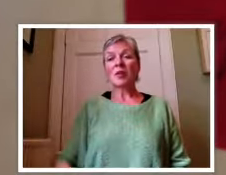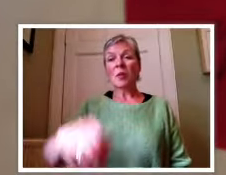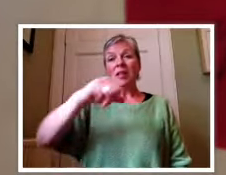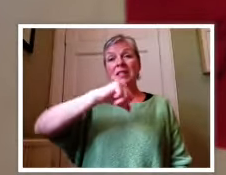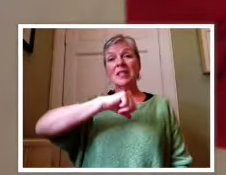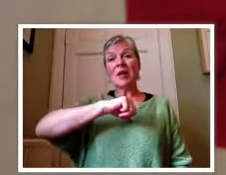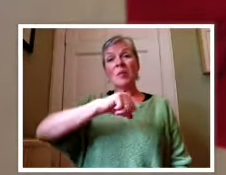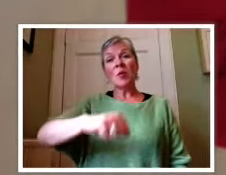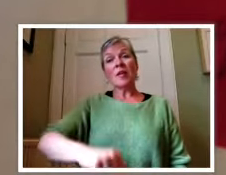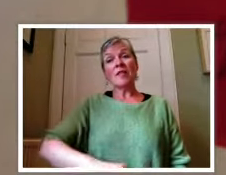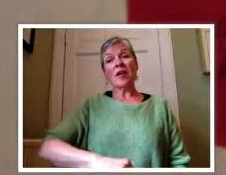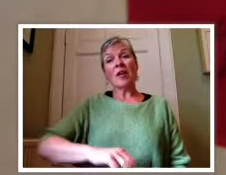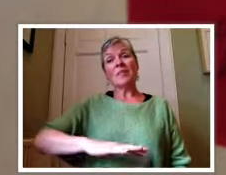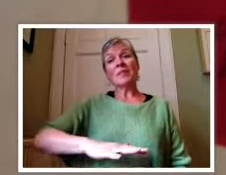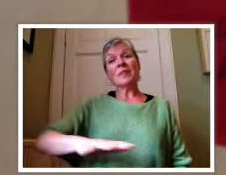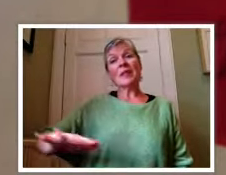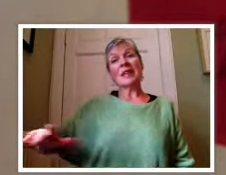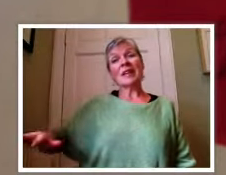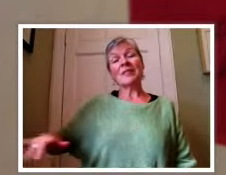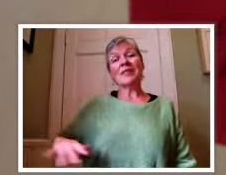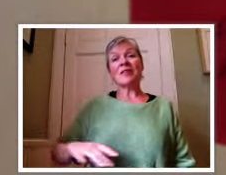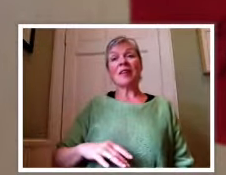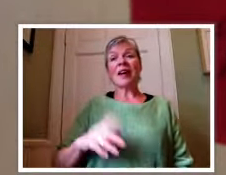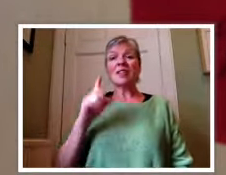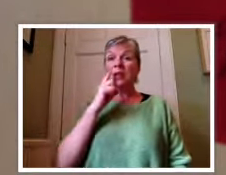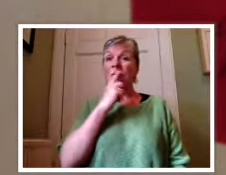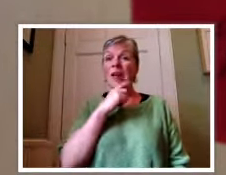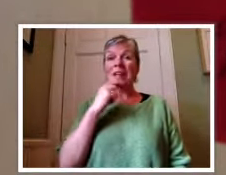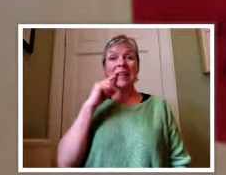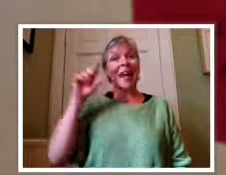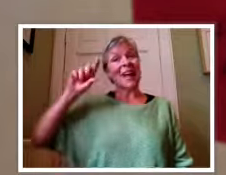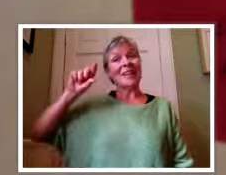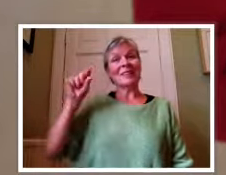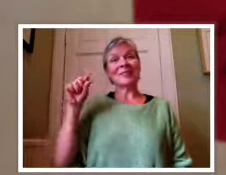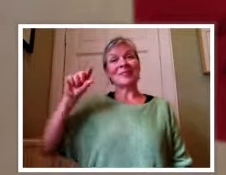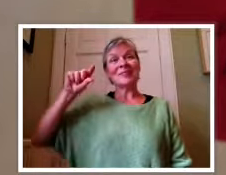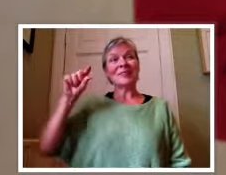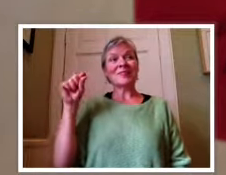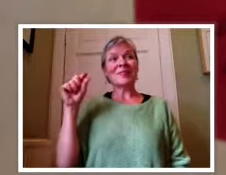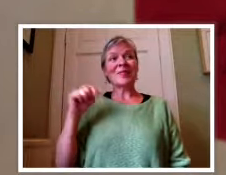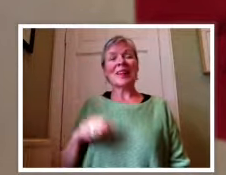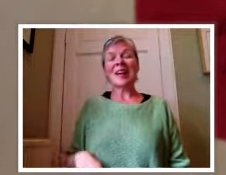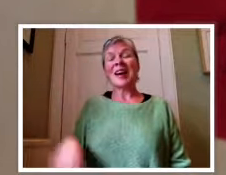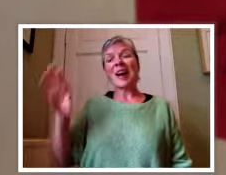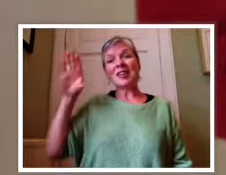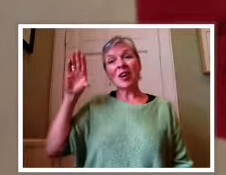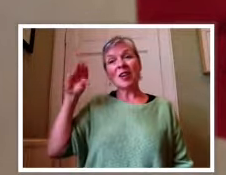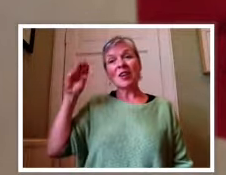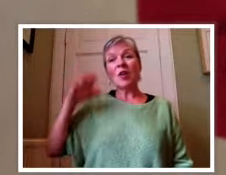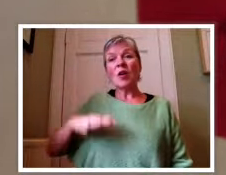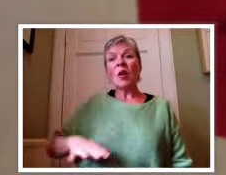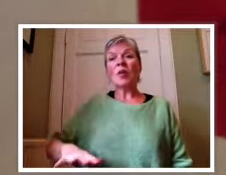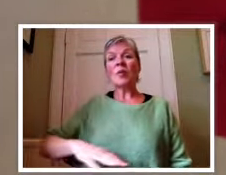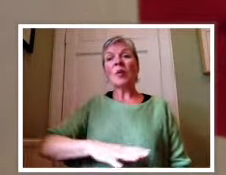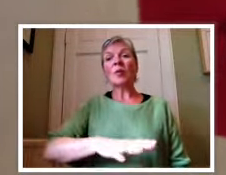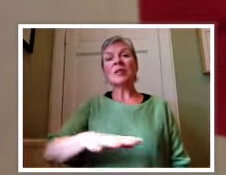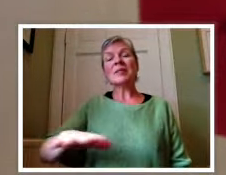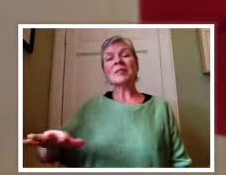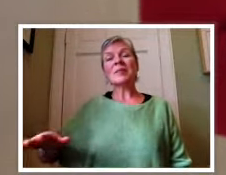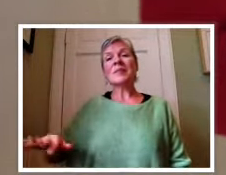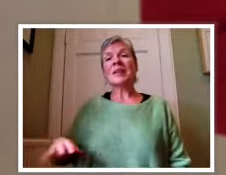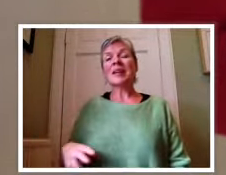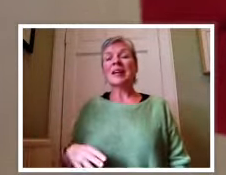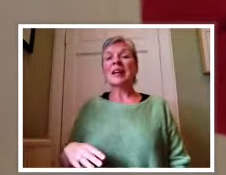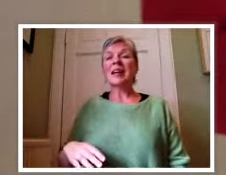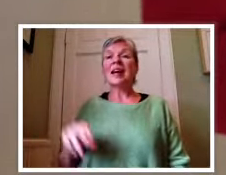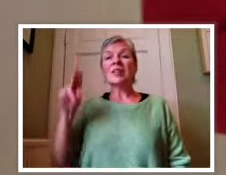Once upon a farm lived a fat red hen, a duck in a pond